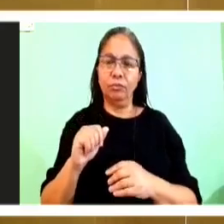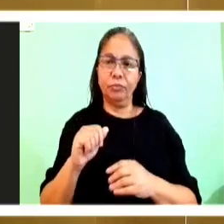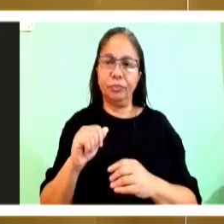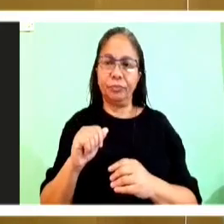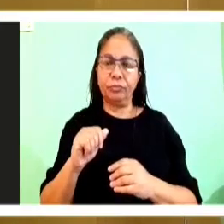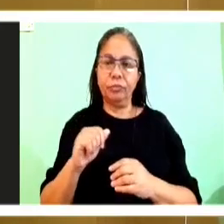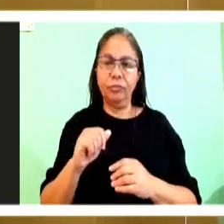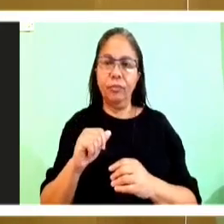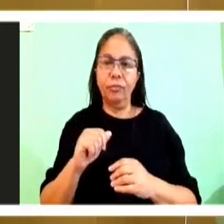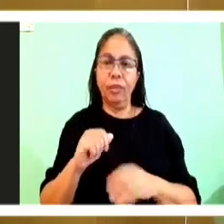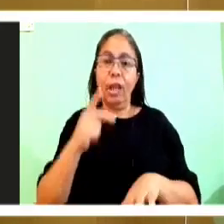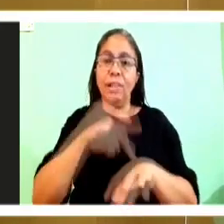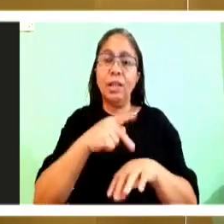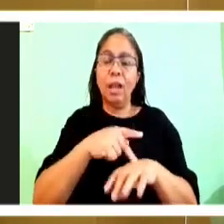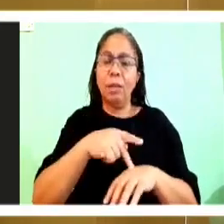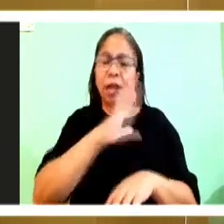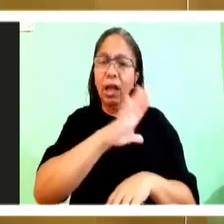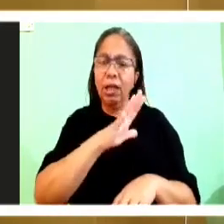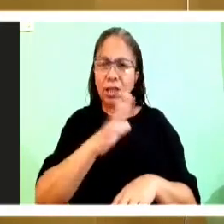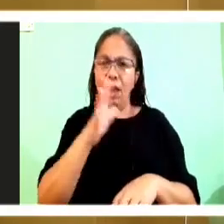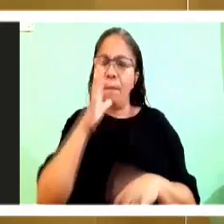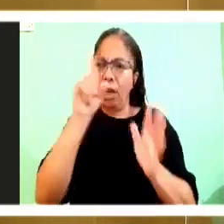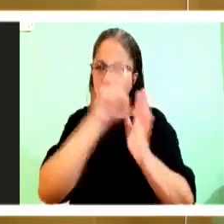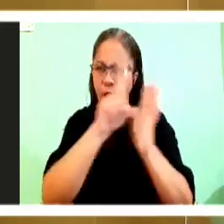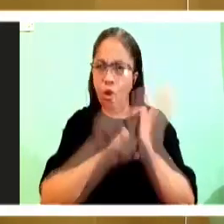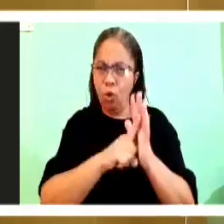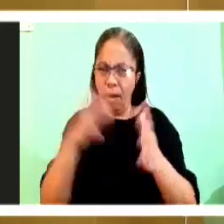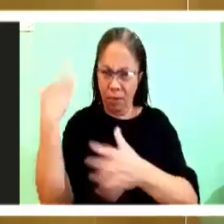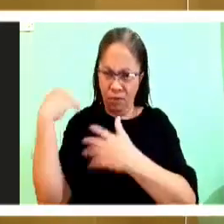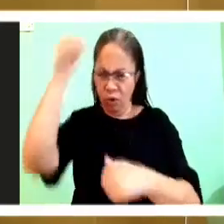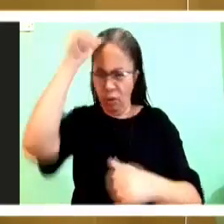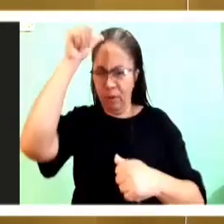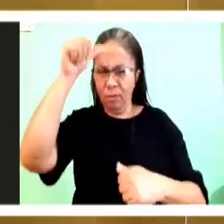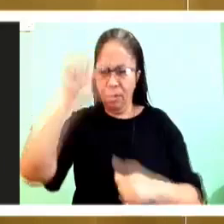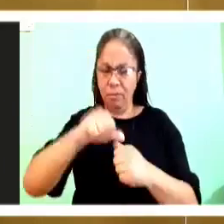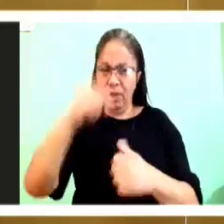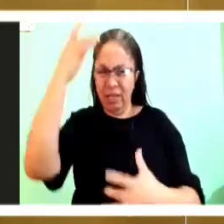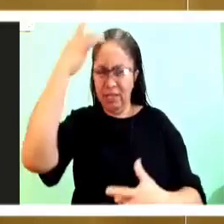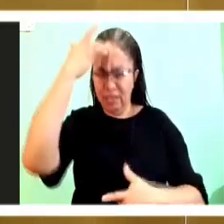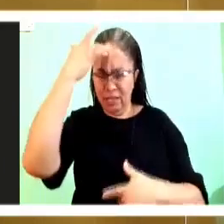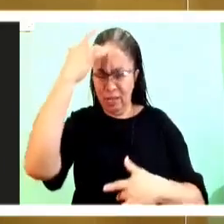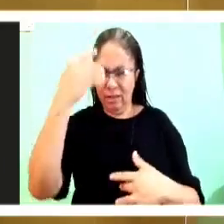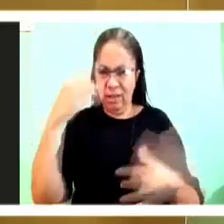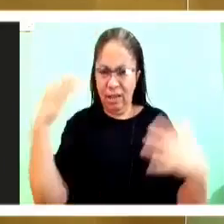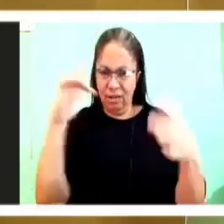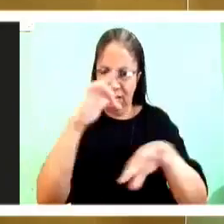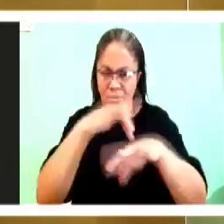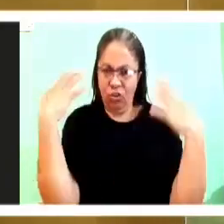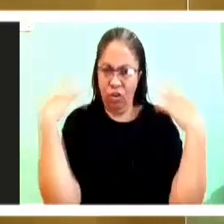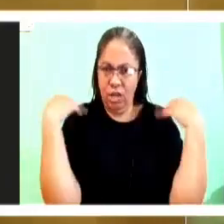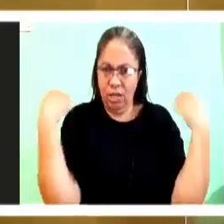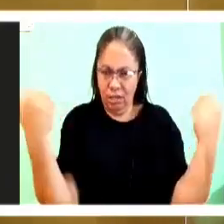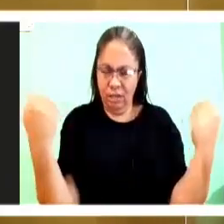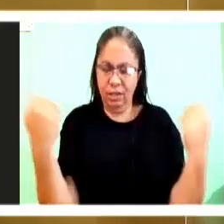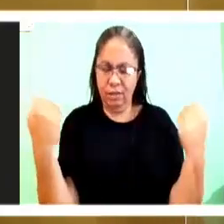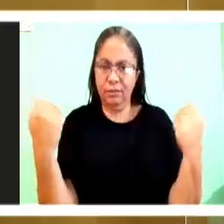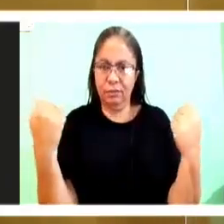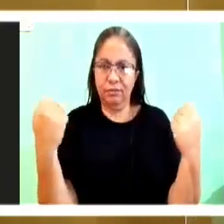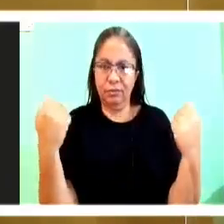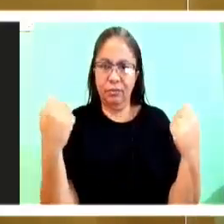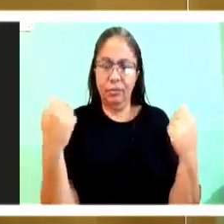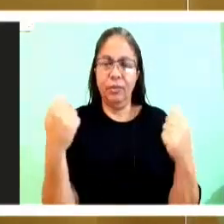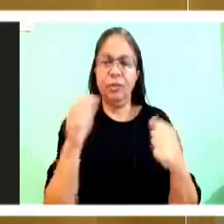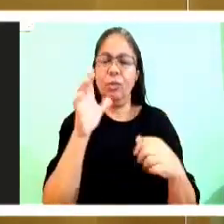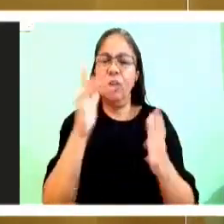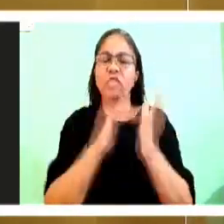of Simon's mother-in-law. So, before we have the call in Luke, we already have Jesus healing the mother-in